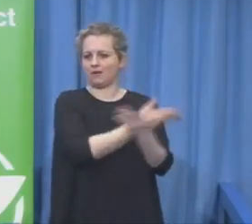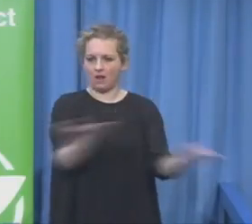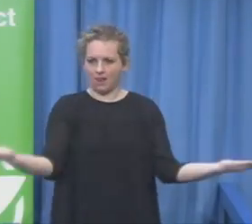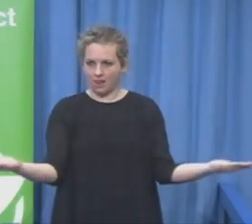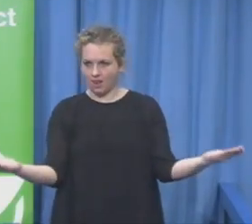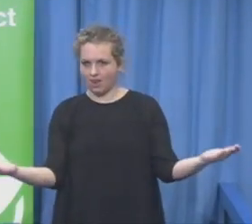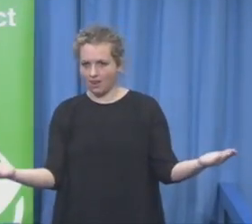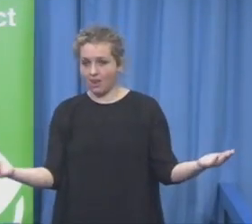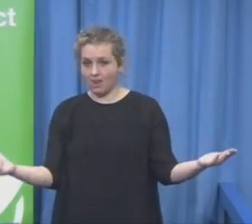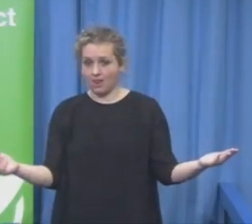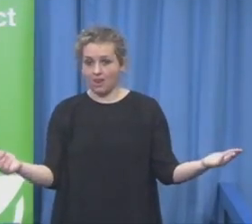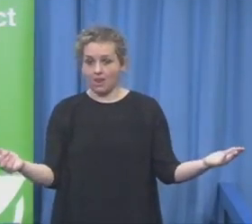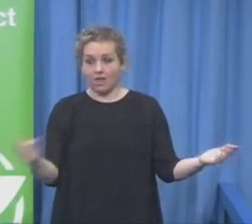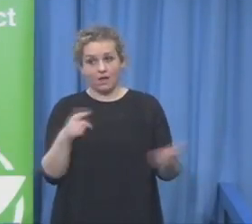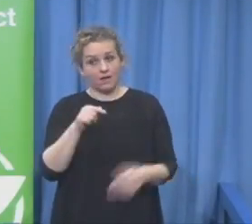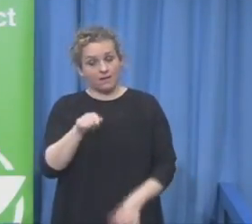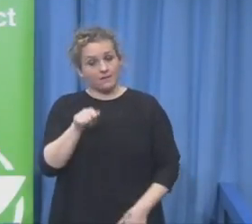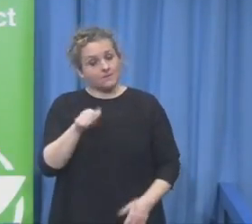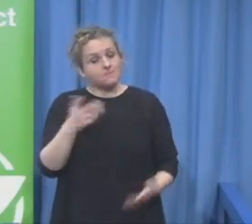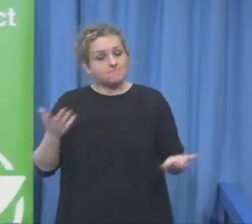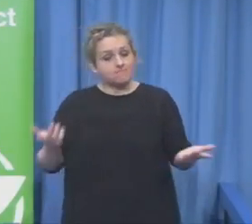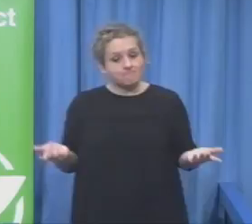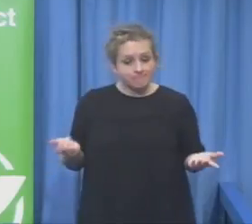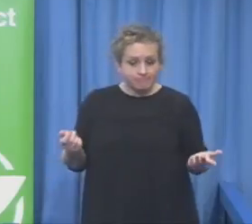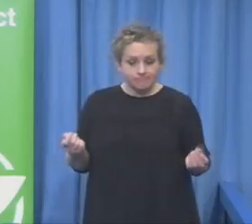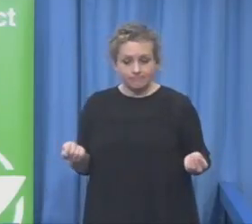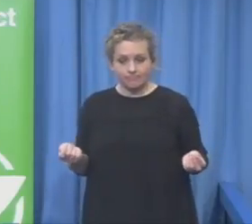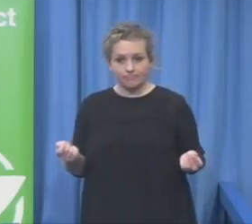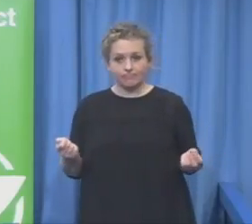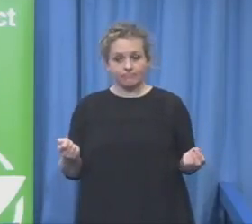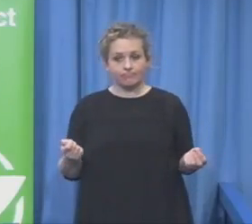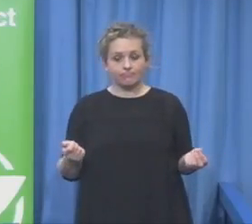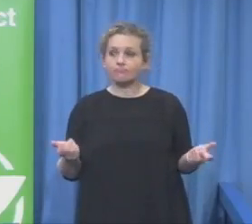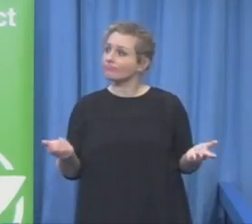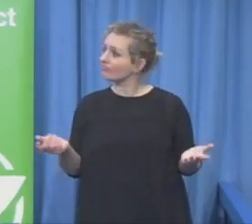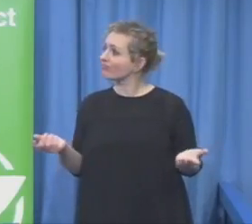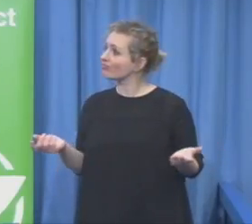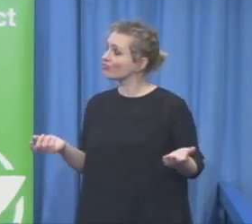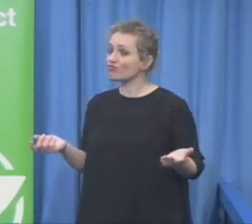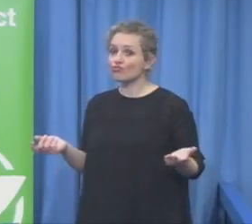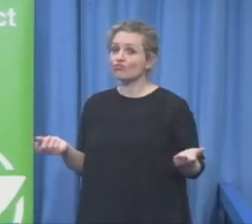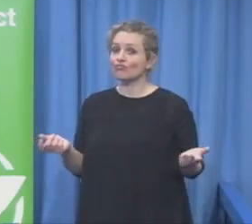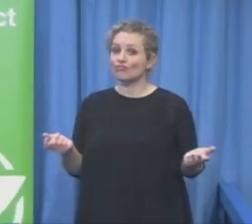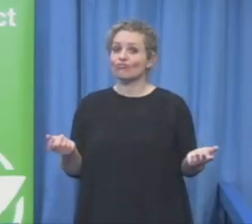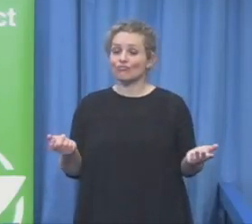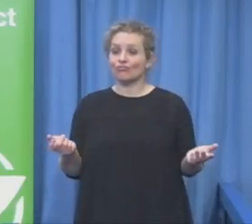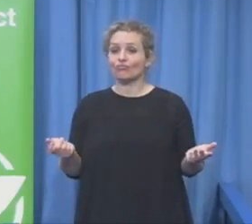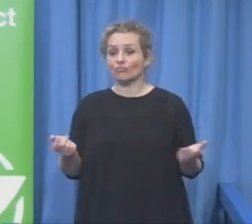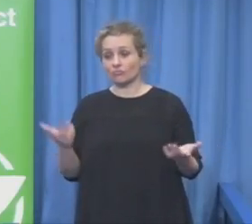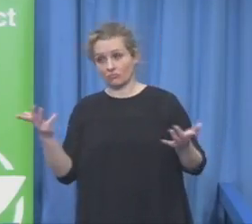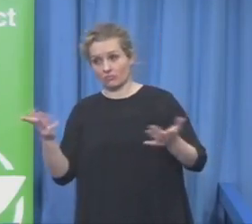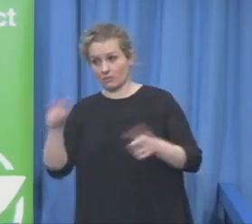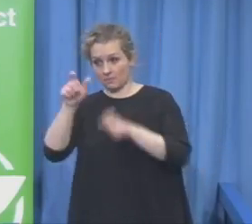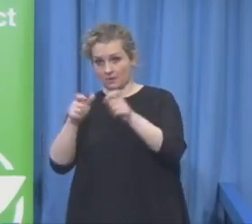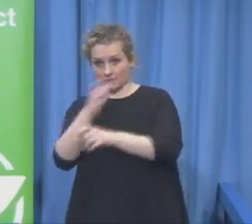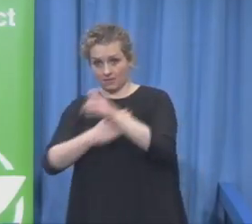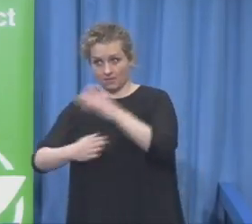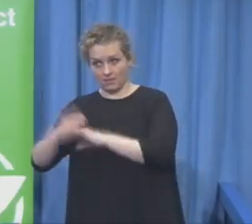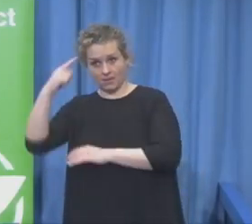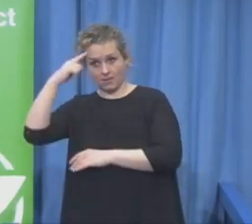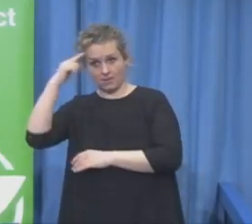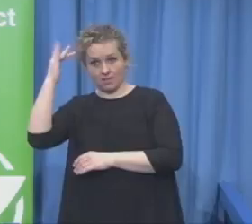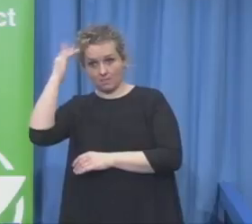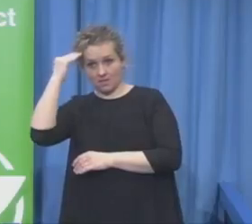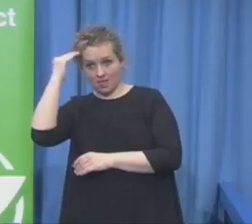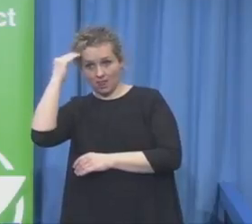the topic of intellectual disabilities and job satisfaction is a topic that